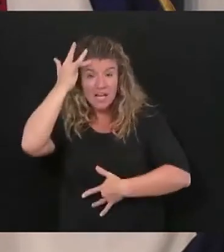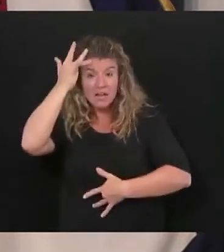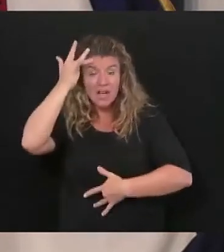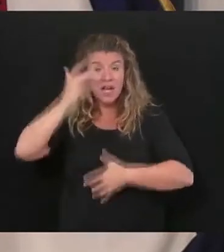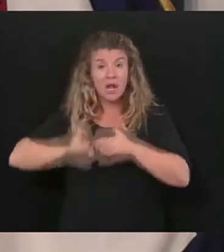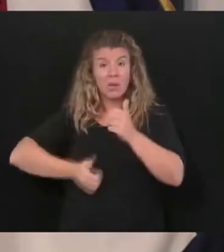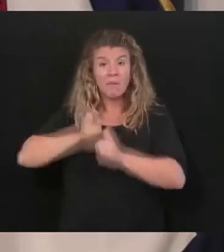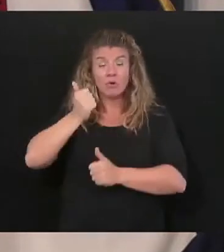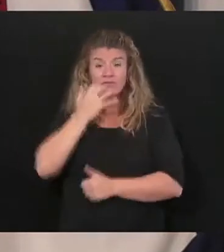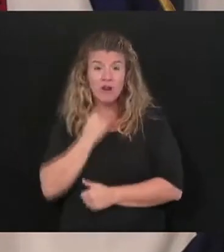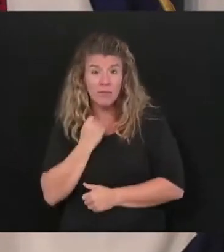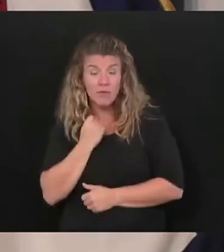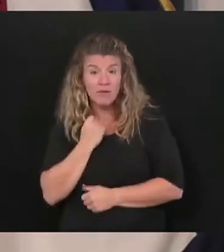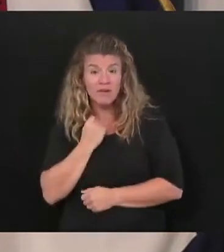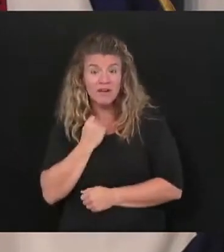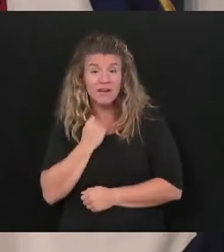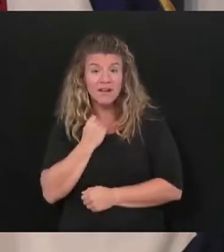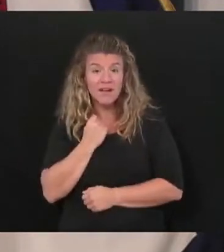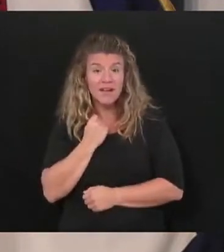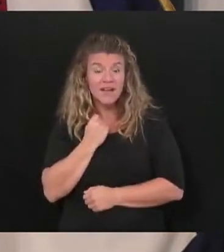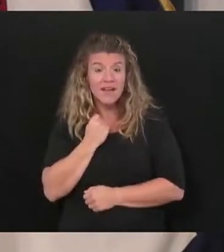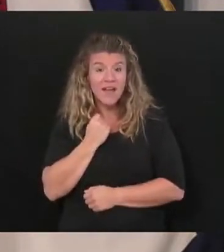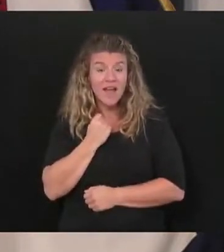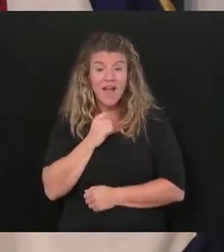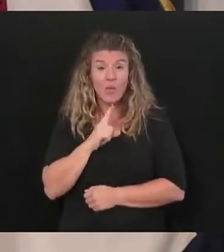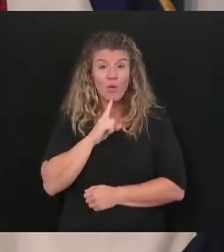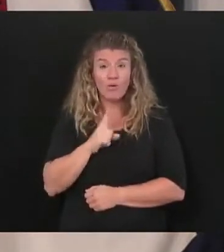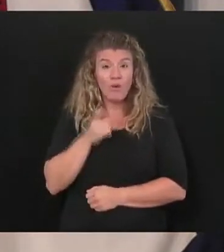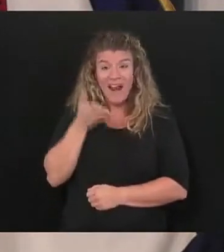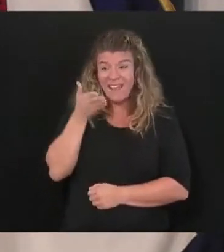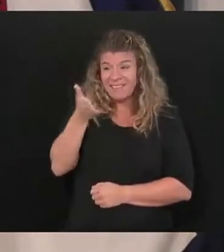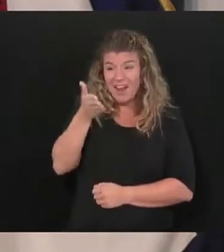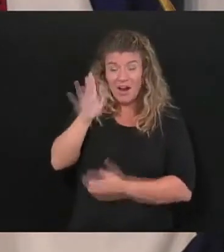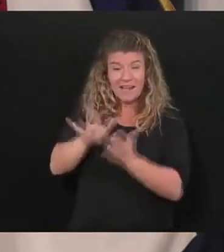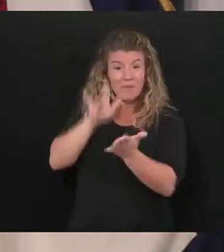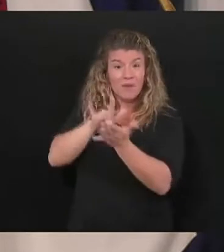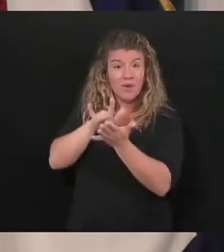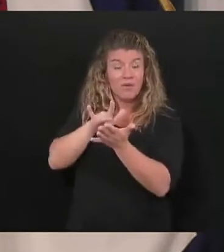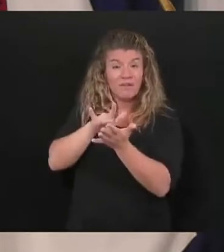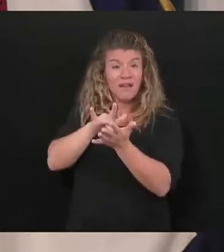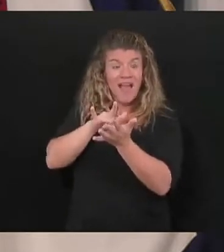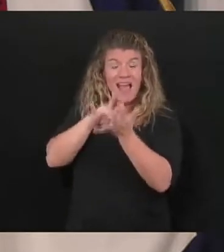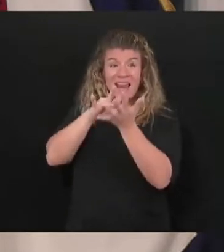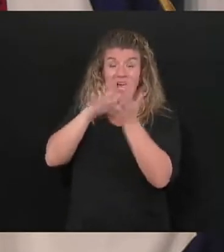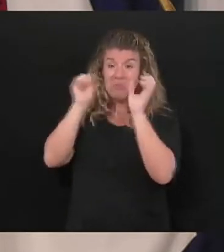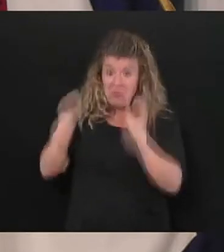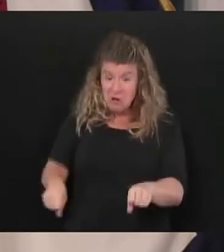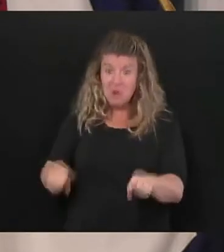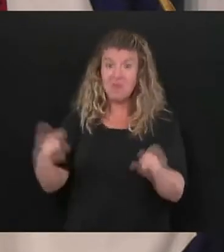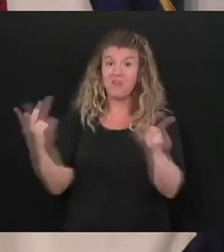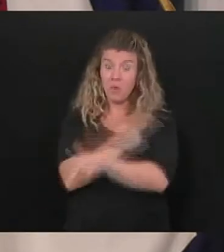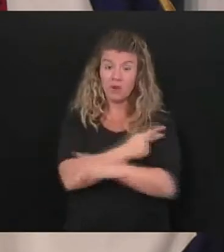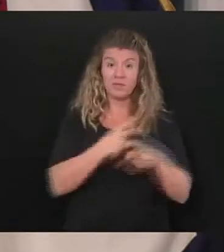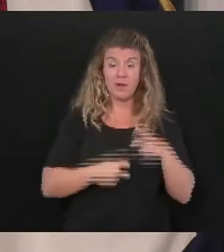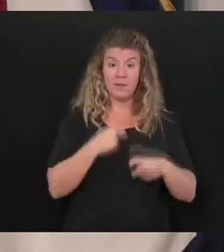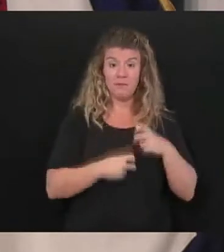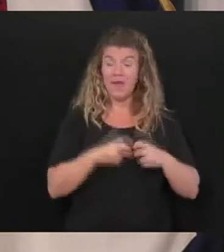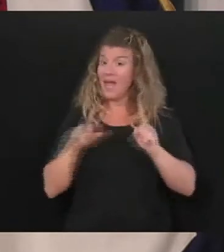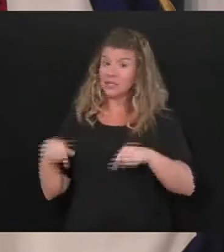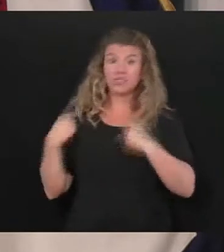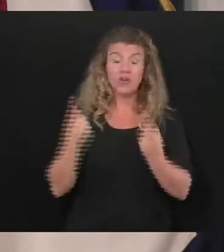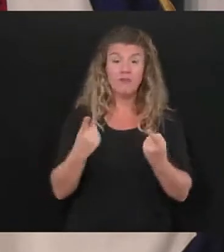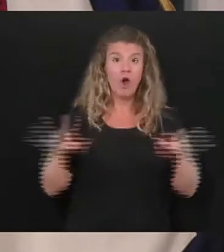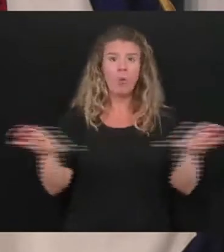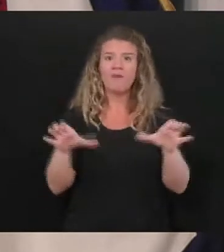most vulnerable and we're in dead level the right place to have a real problem and you West Virginia have done it